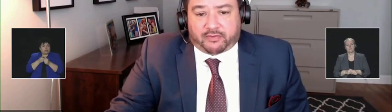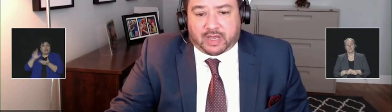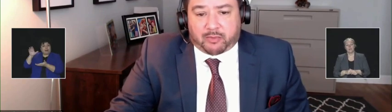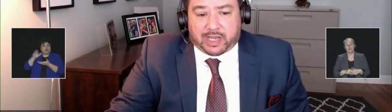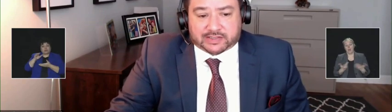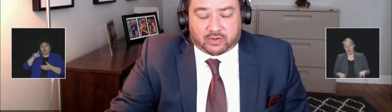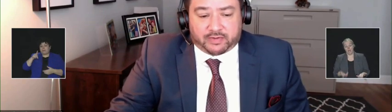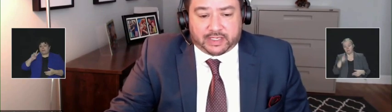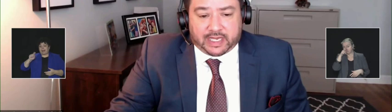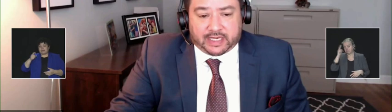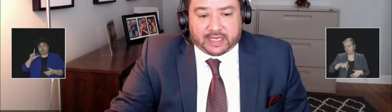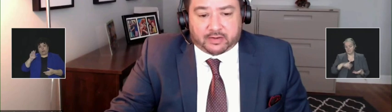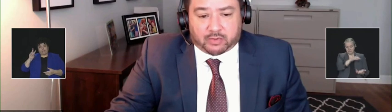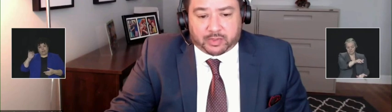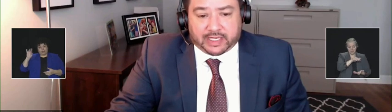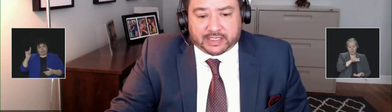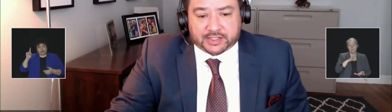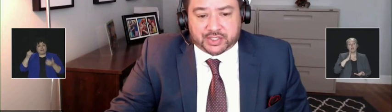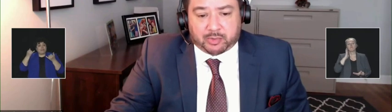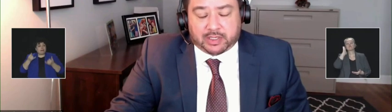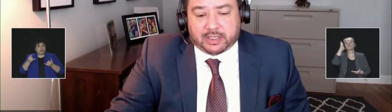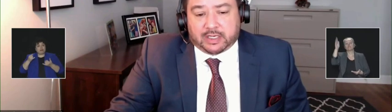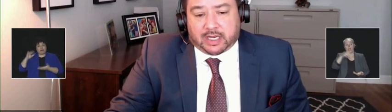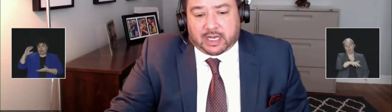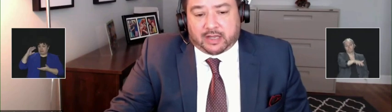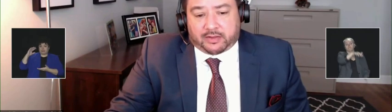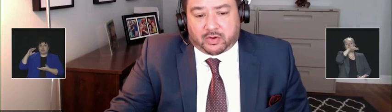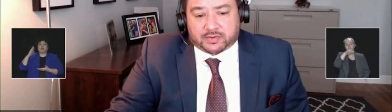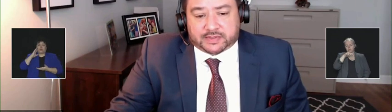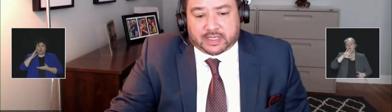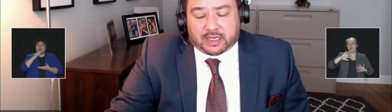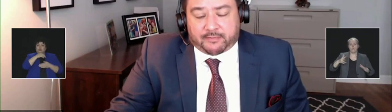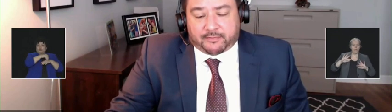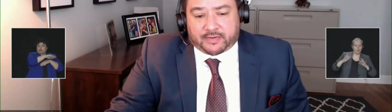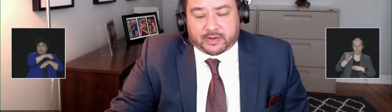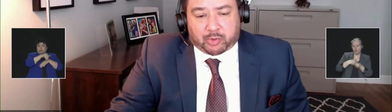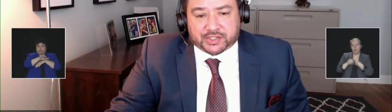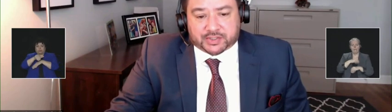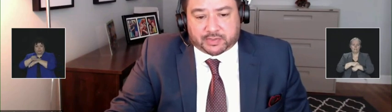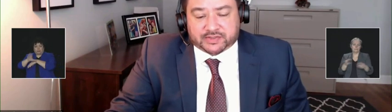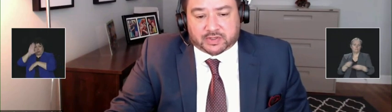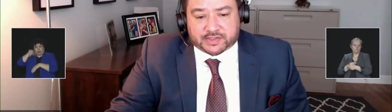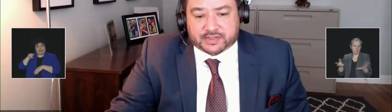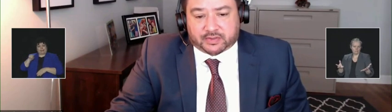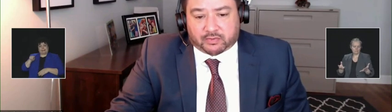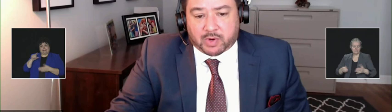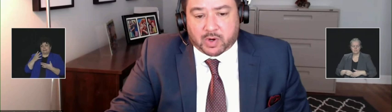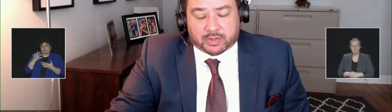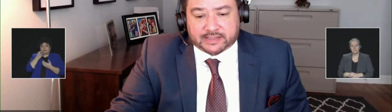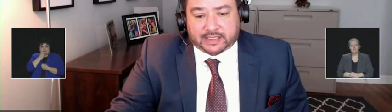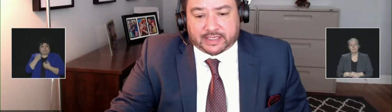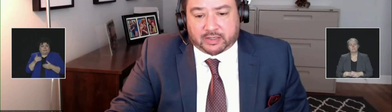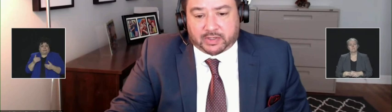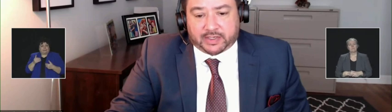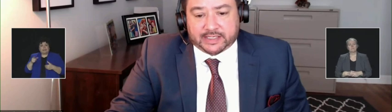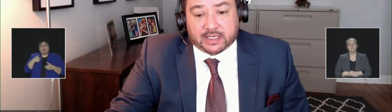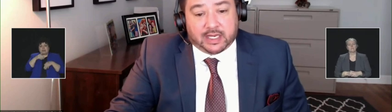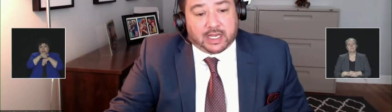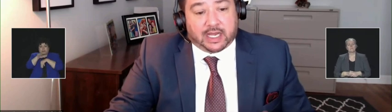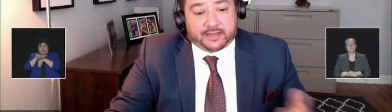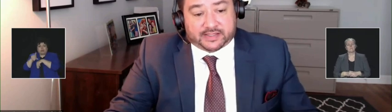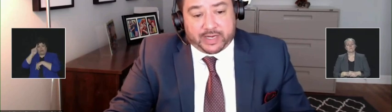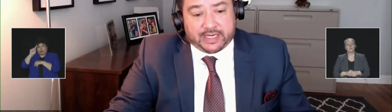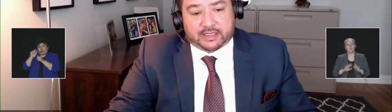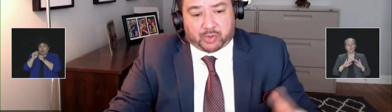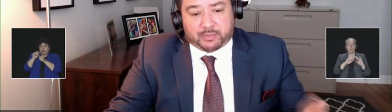Paxlovin and we're beginning to ship those very precious resources to remote and isolated communities this